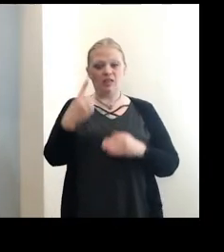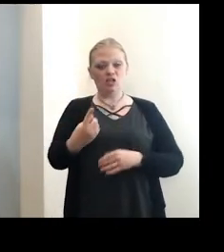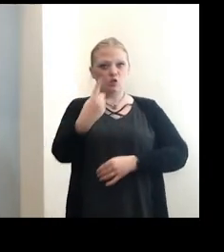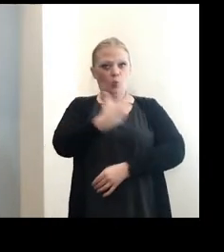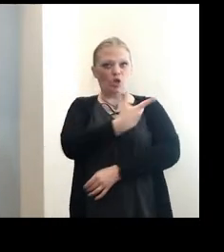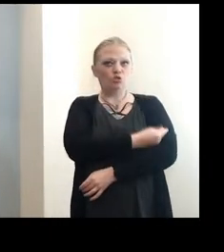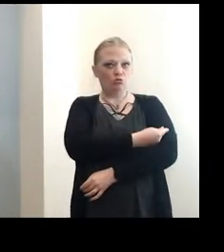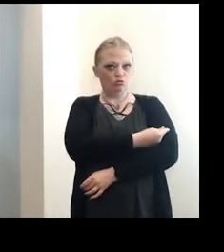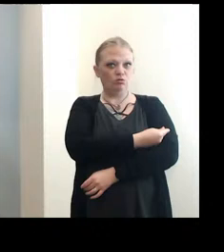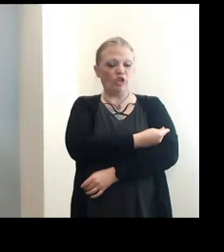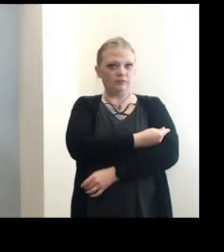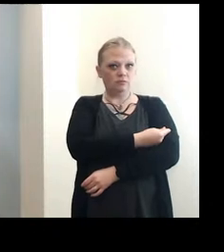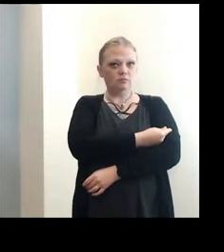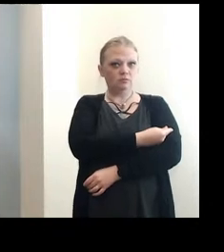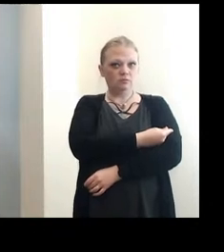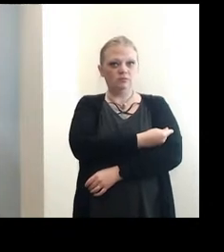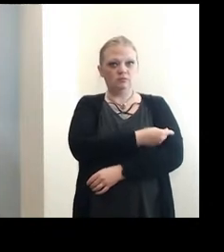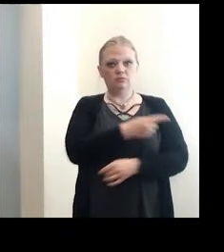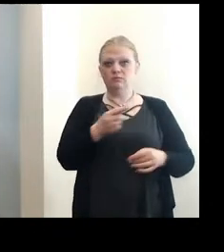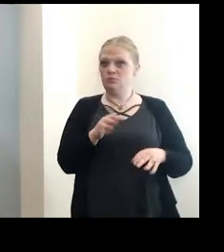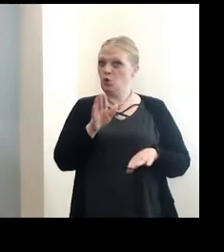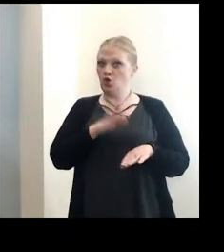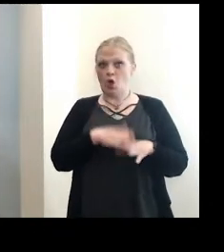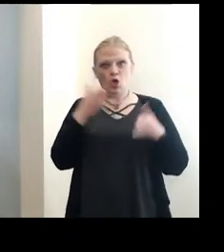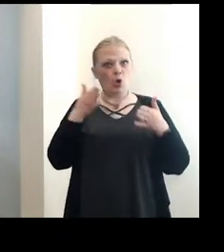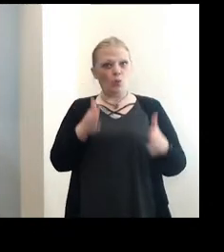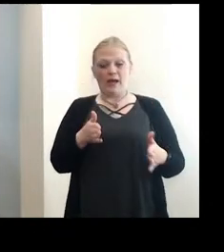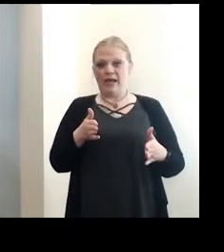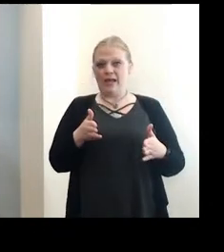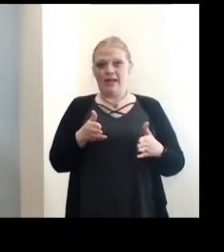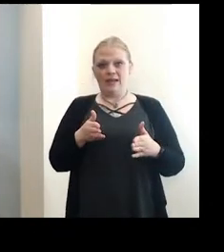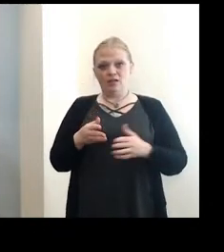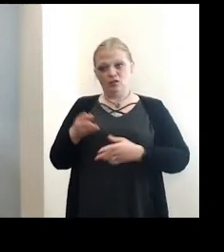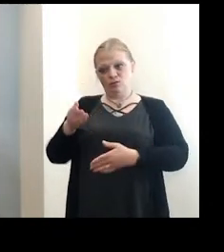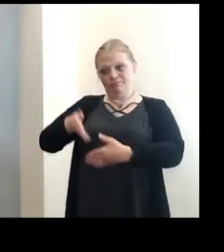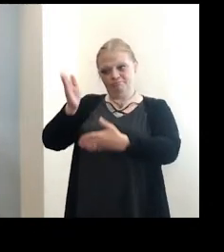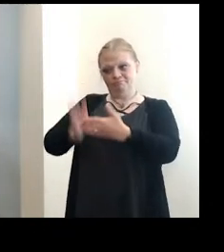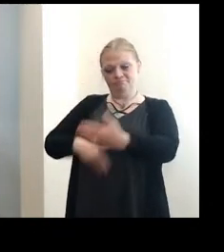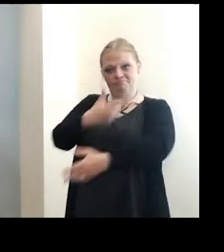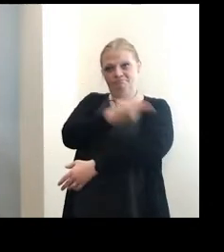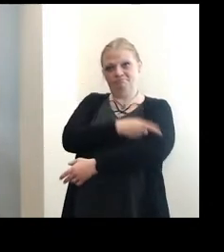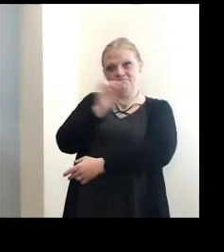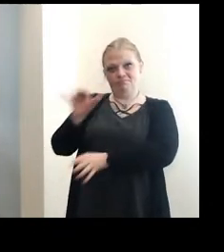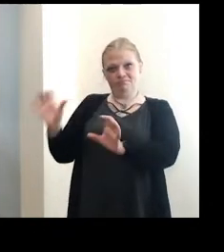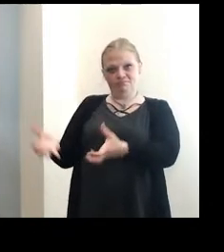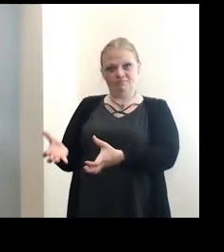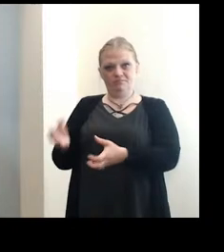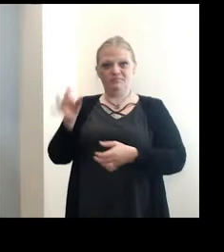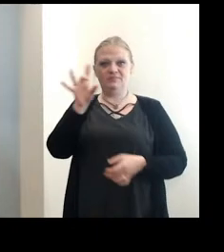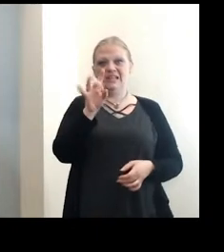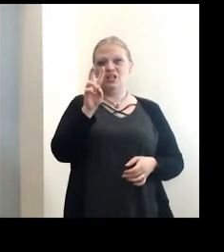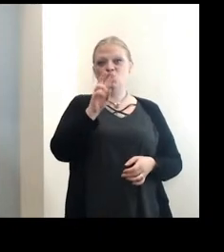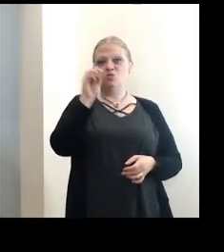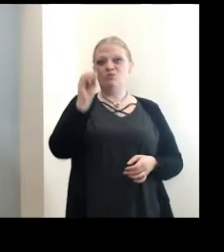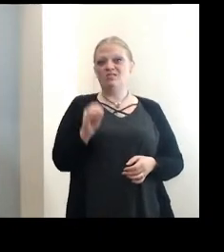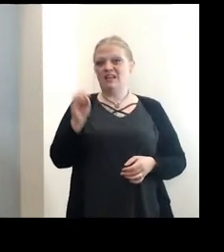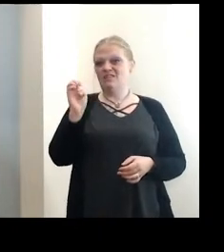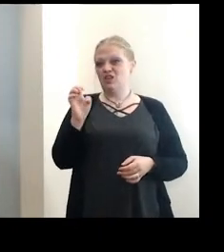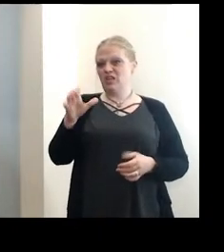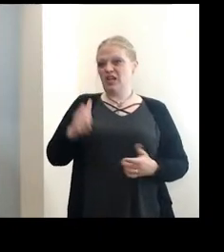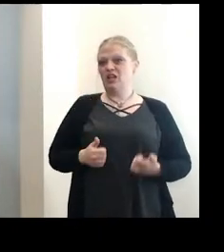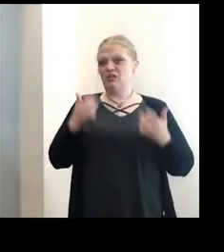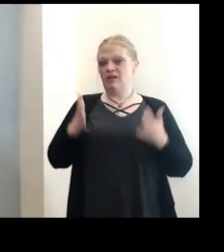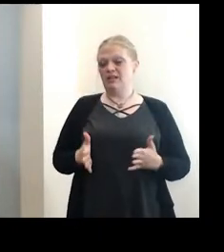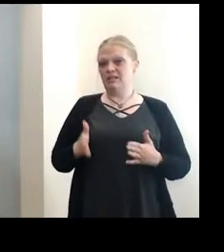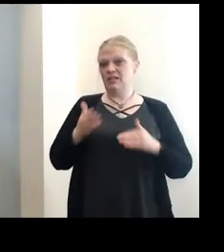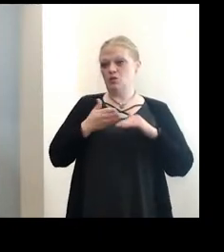dose of COVID-19. So we're well on our way of getting that population vaccinated. Um, 82% of Erie County residents